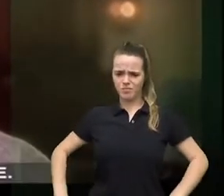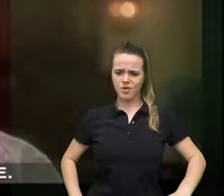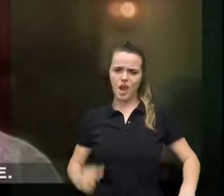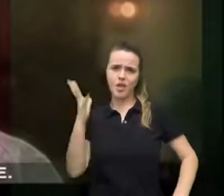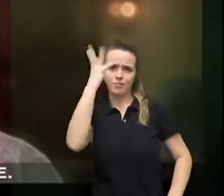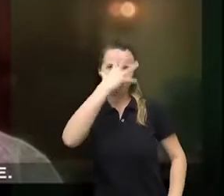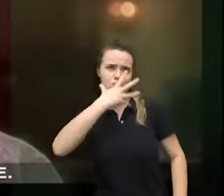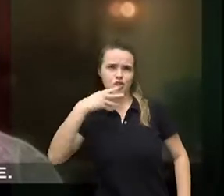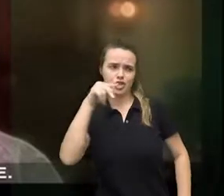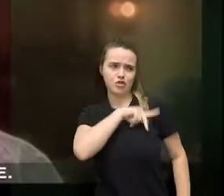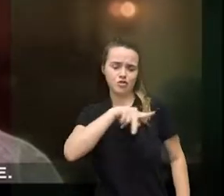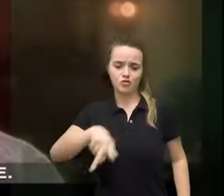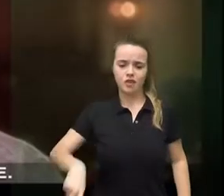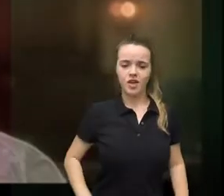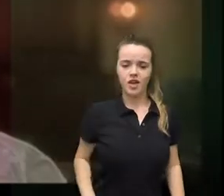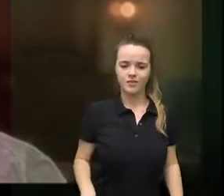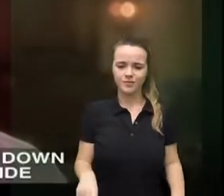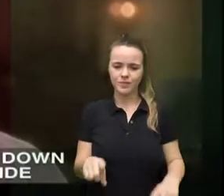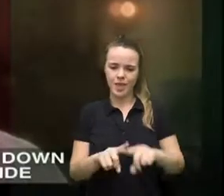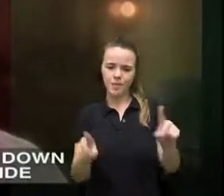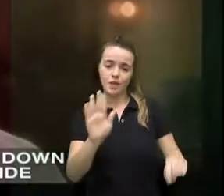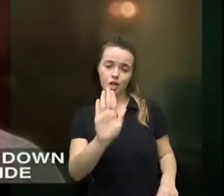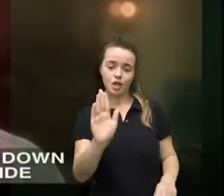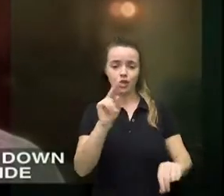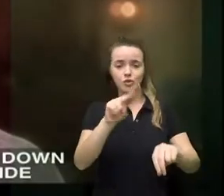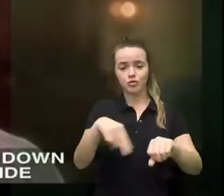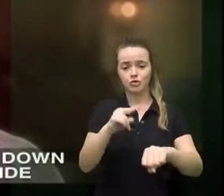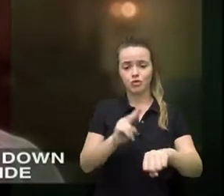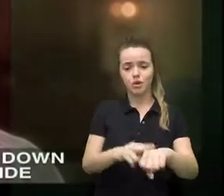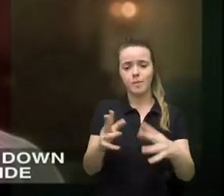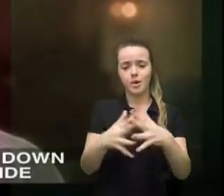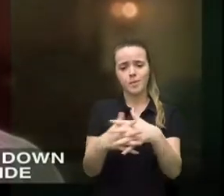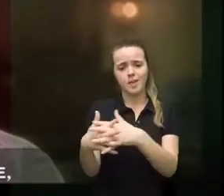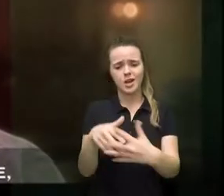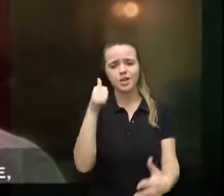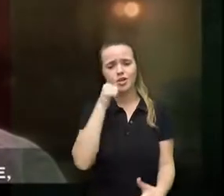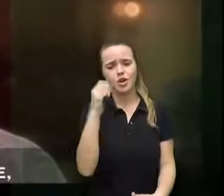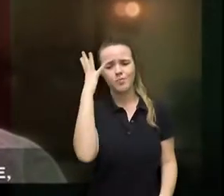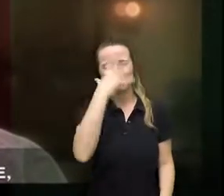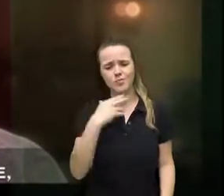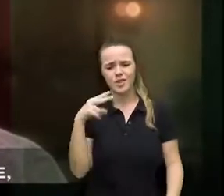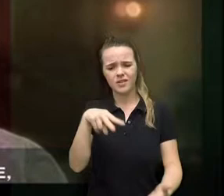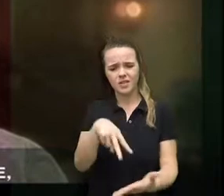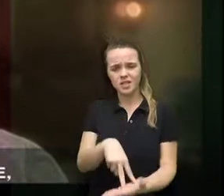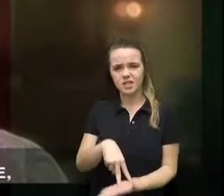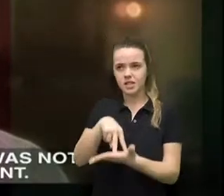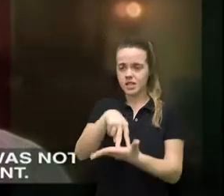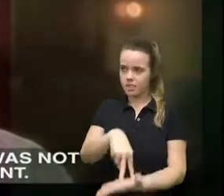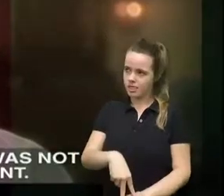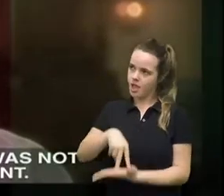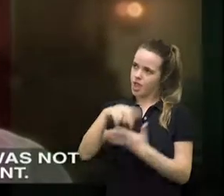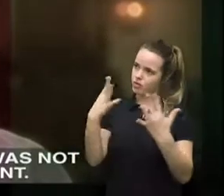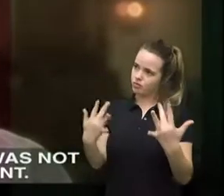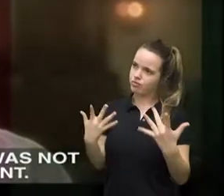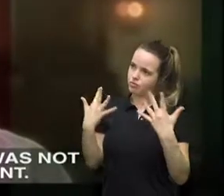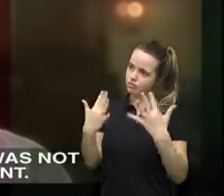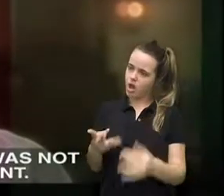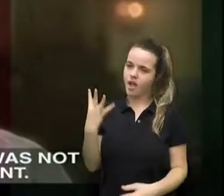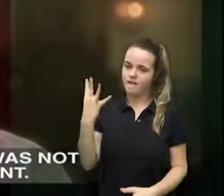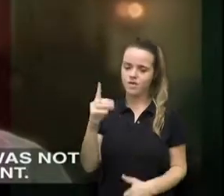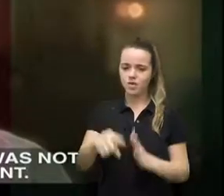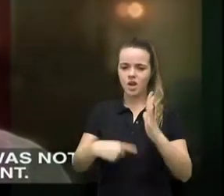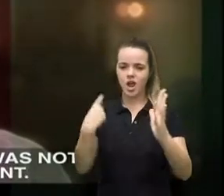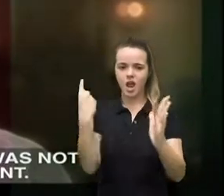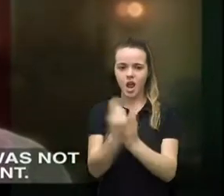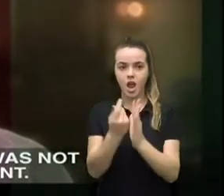majesty deigned to nod at me now I know to be looked down upon my sovereign pride is considered a mighty honor here and I fear my